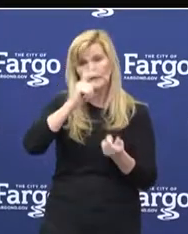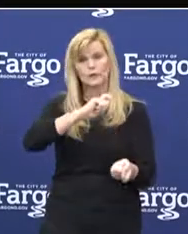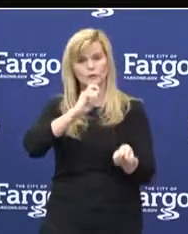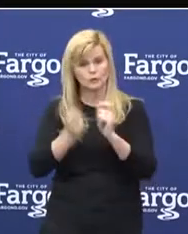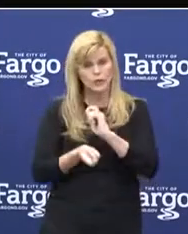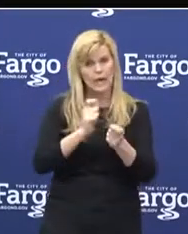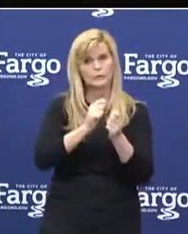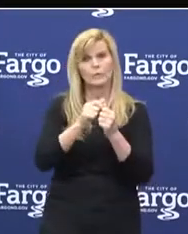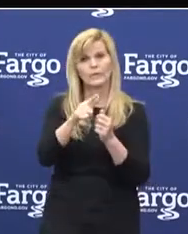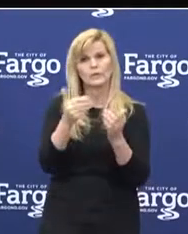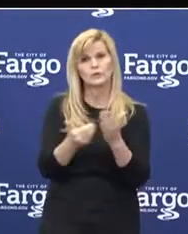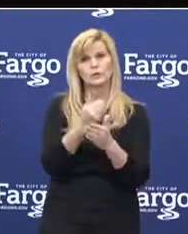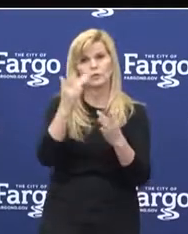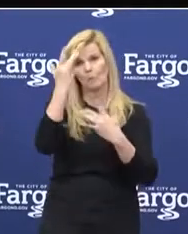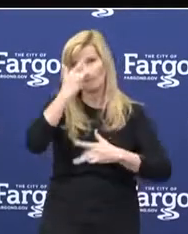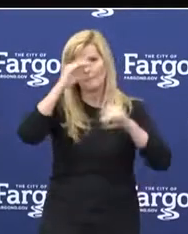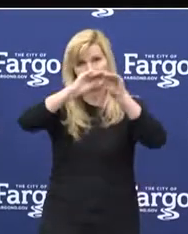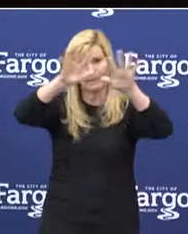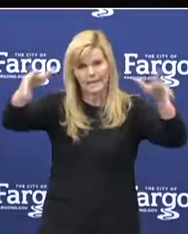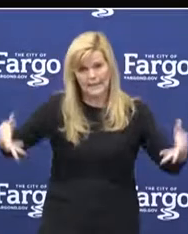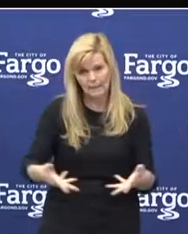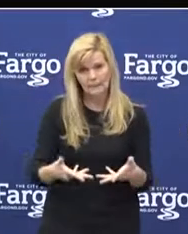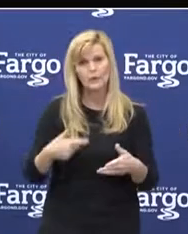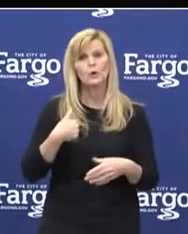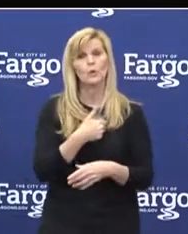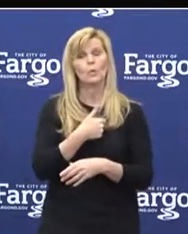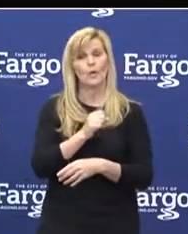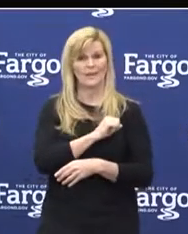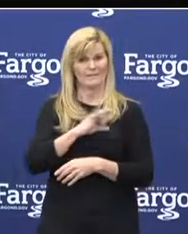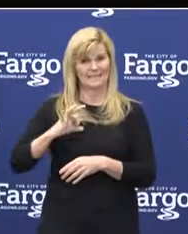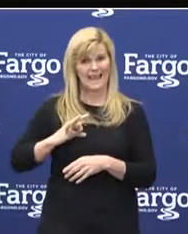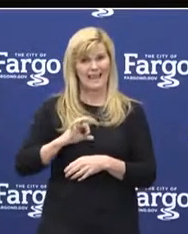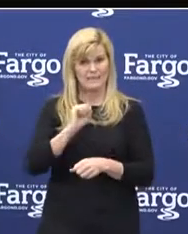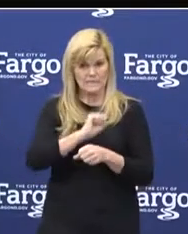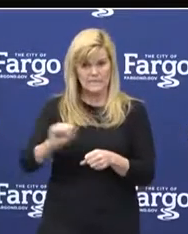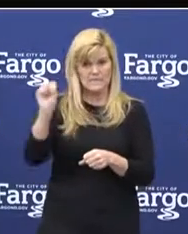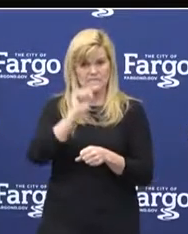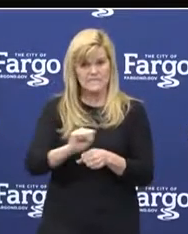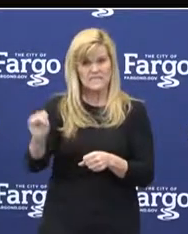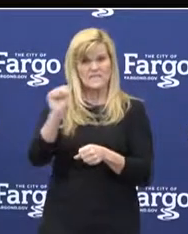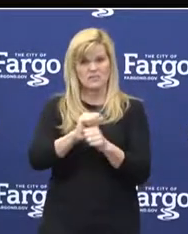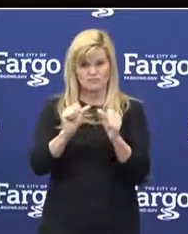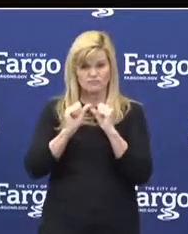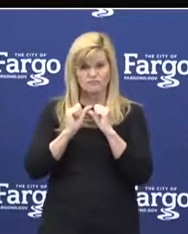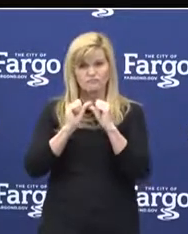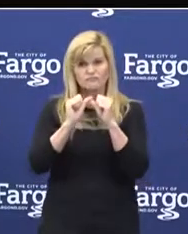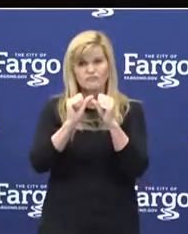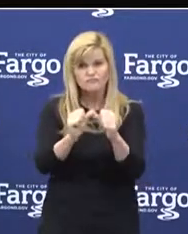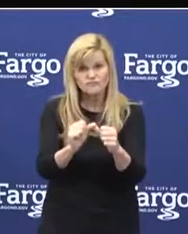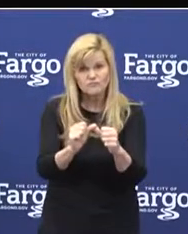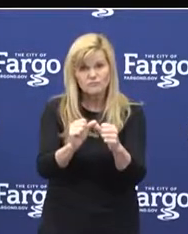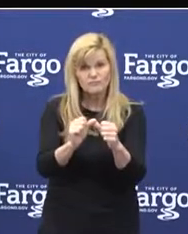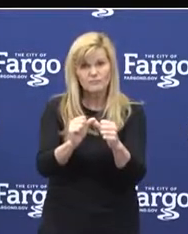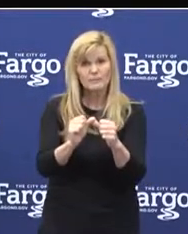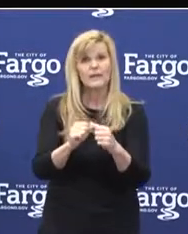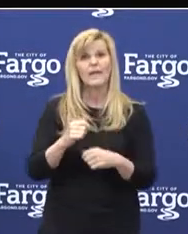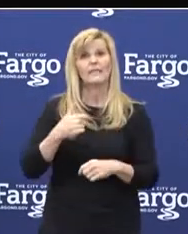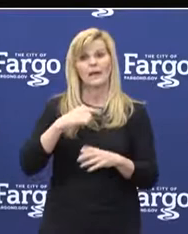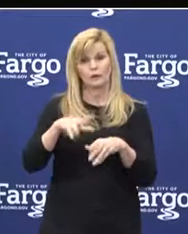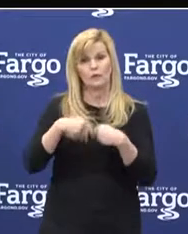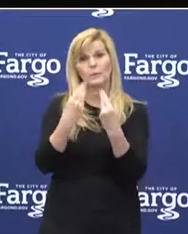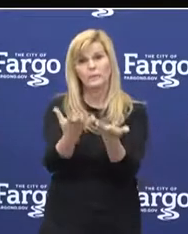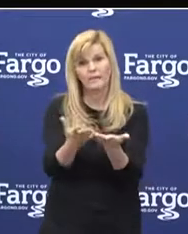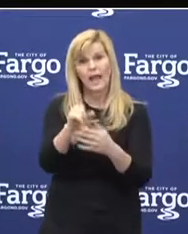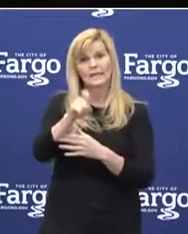we need. We have frontline staff who are working tired of the needs of this